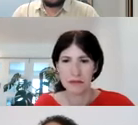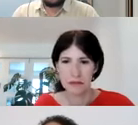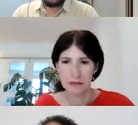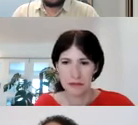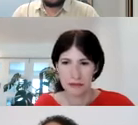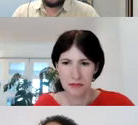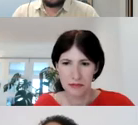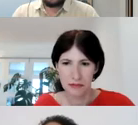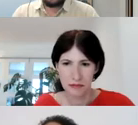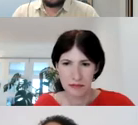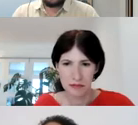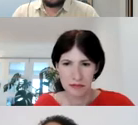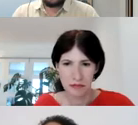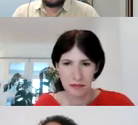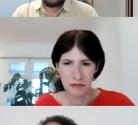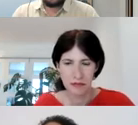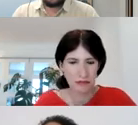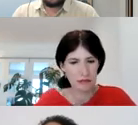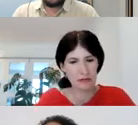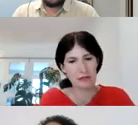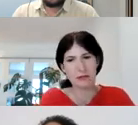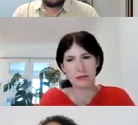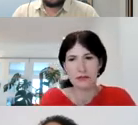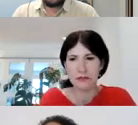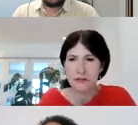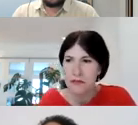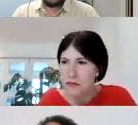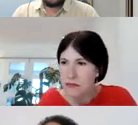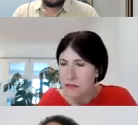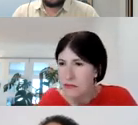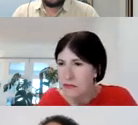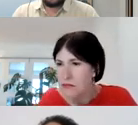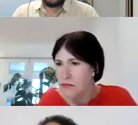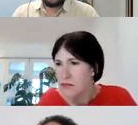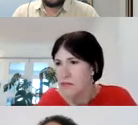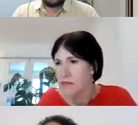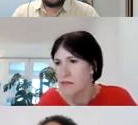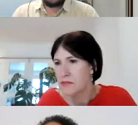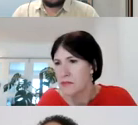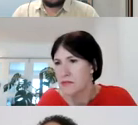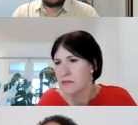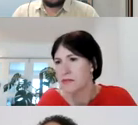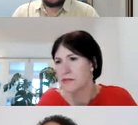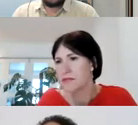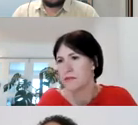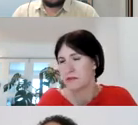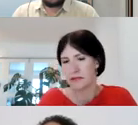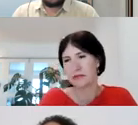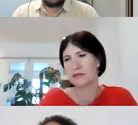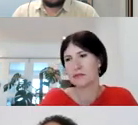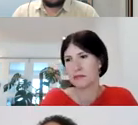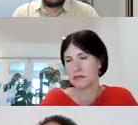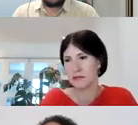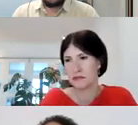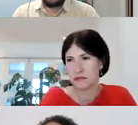differently and at different speeds, so it's important to think about how much time you might need and so that you don't feel rushed as that September deadline approaches.